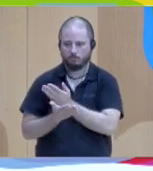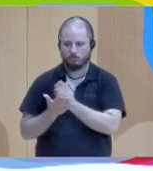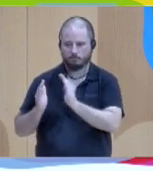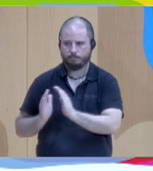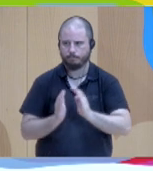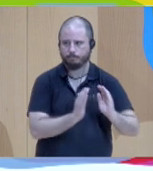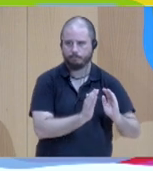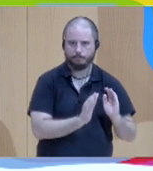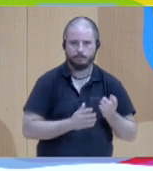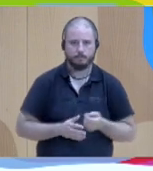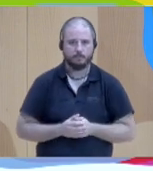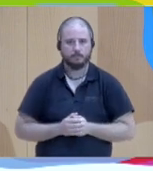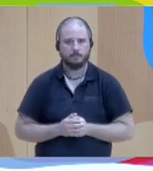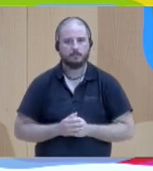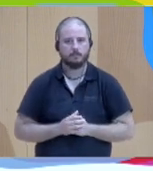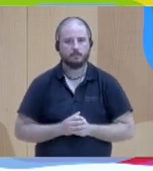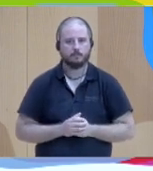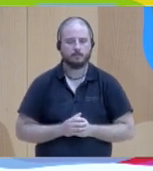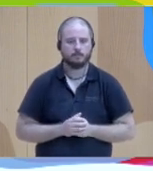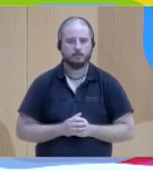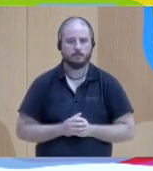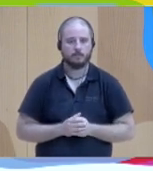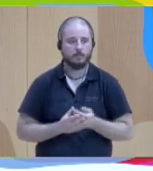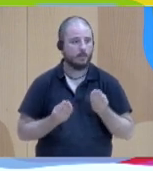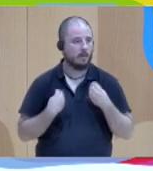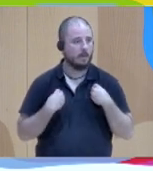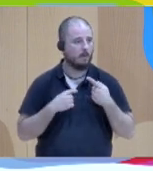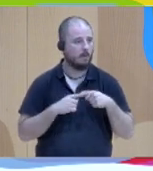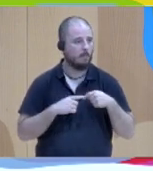that your everyday life is not in sectors.